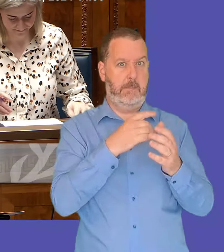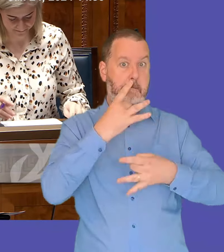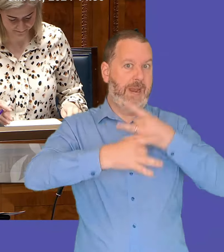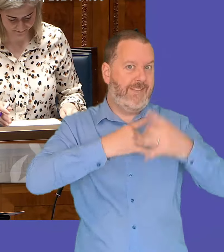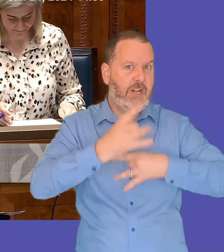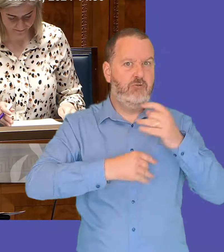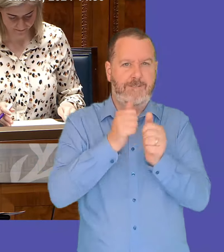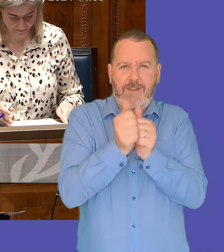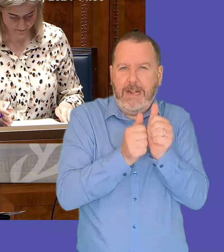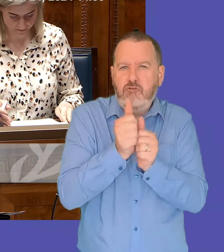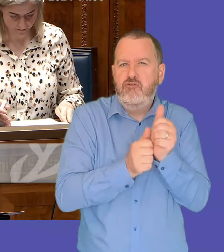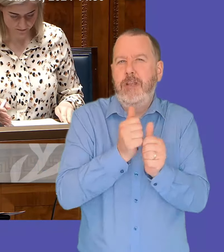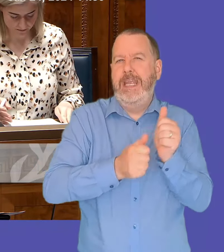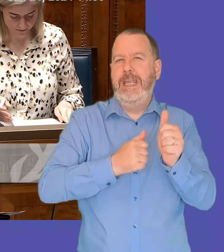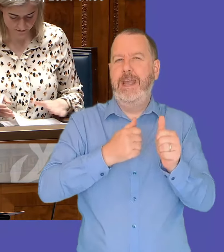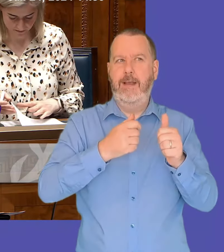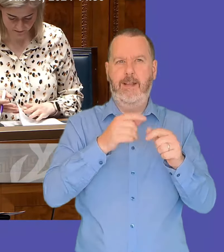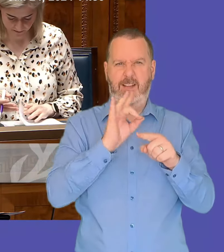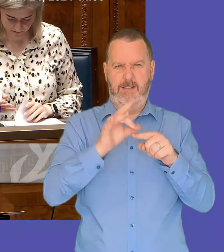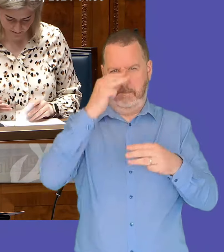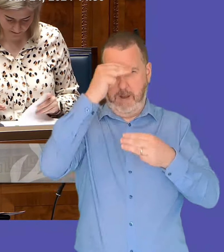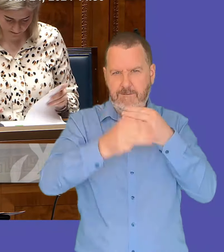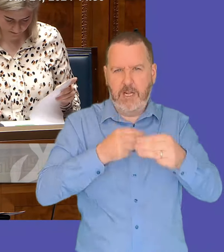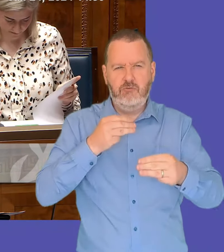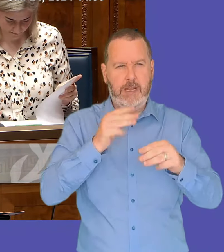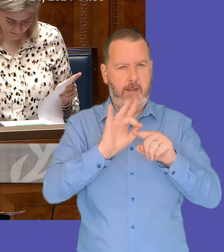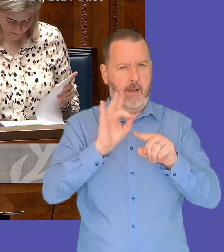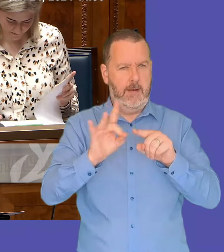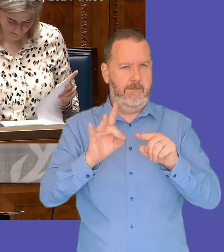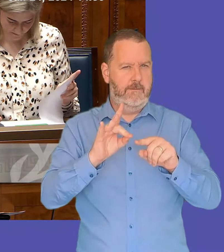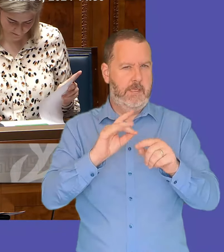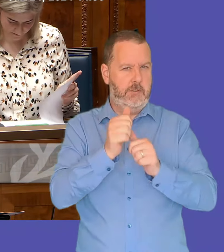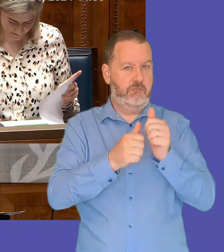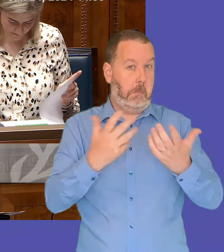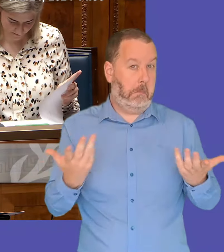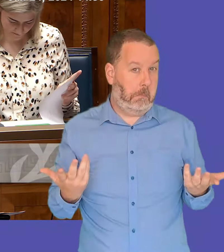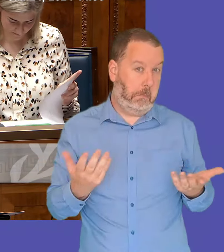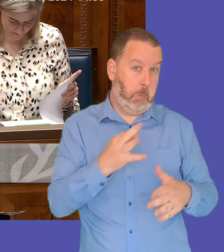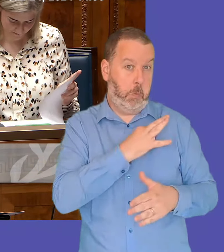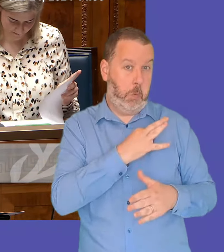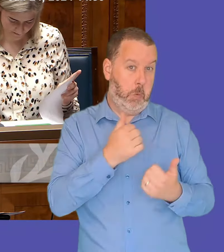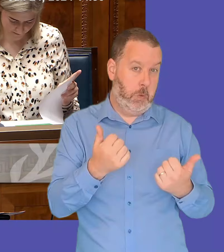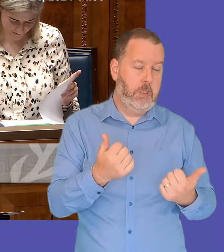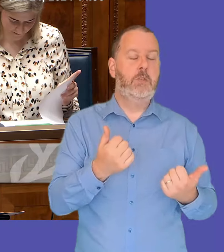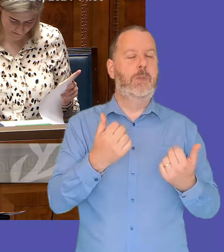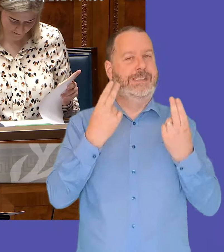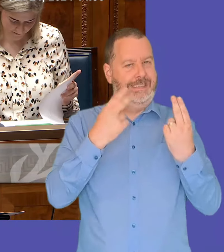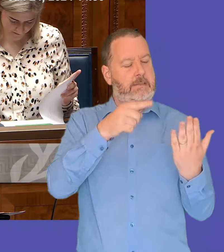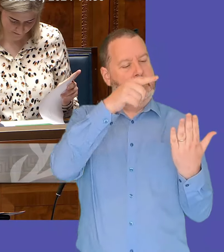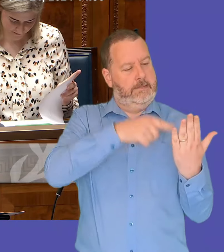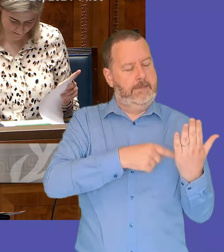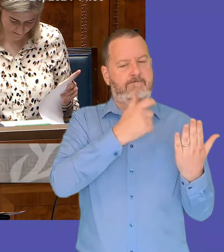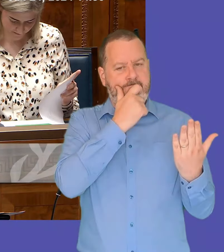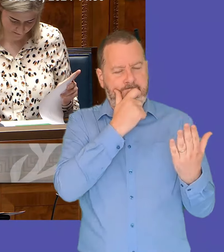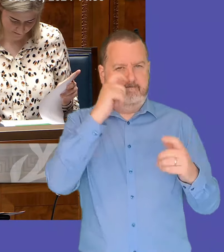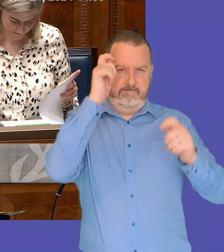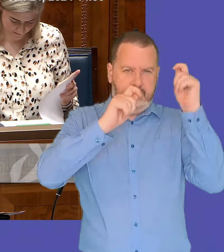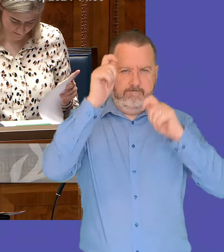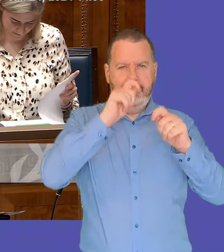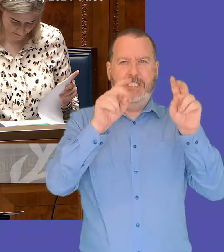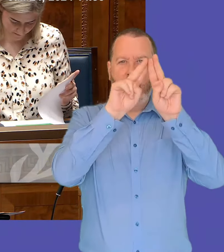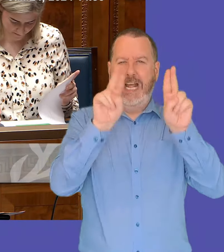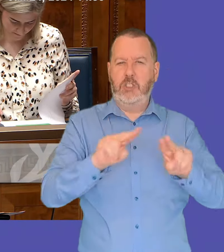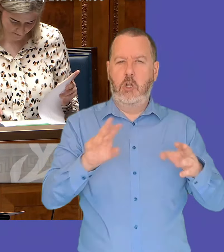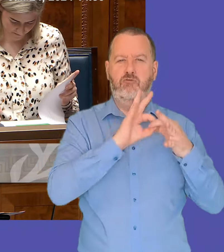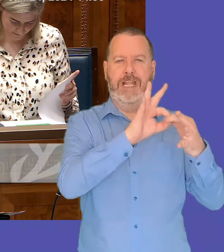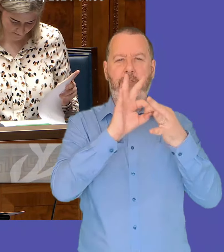and so i think that we have to reflect that in our own international relations strategy and that will be embedded into a new program that